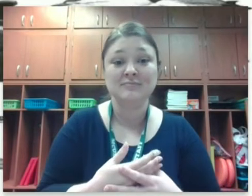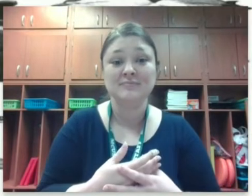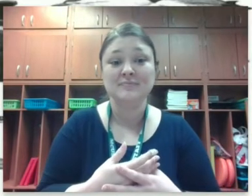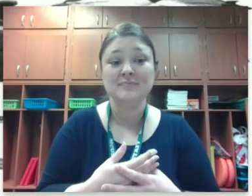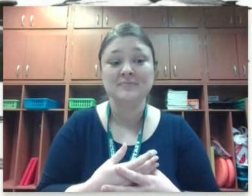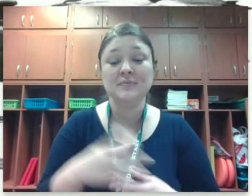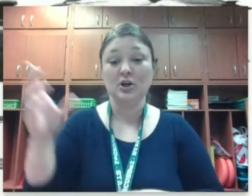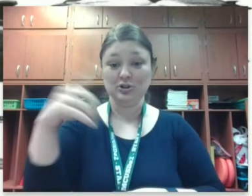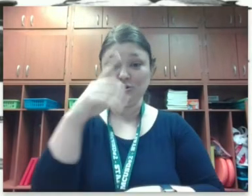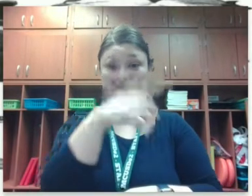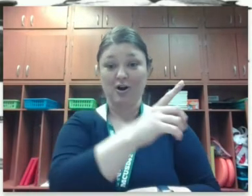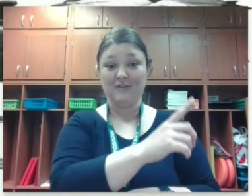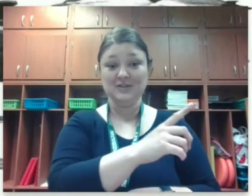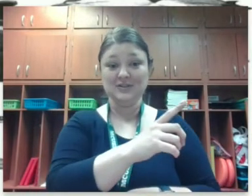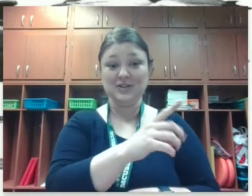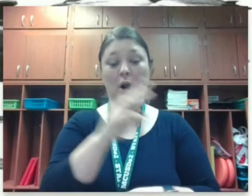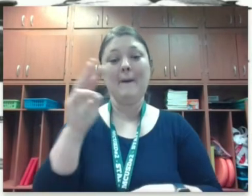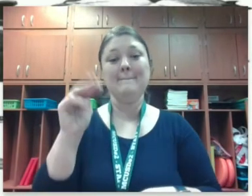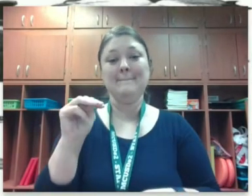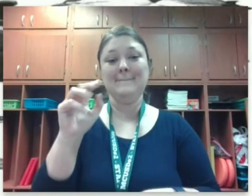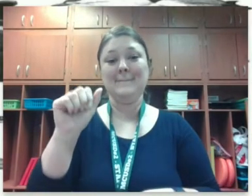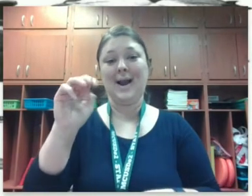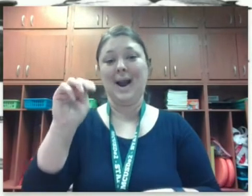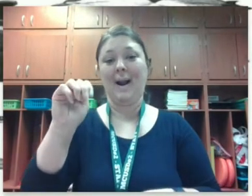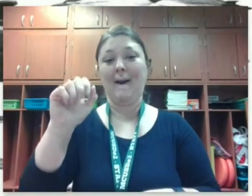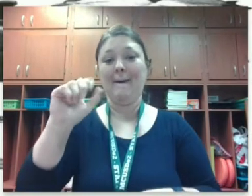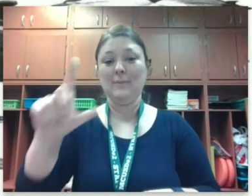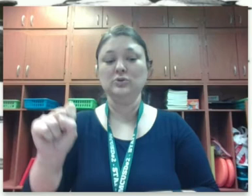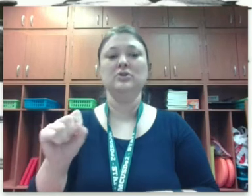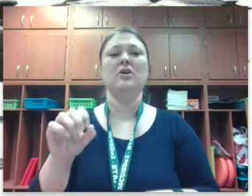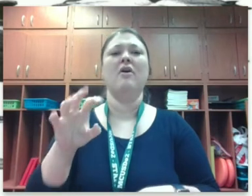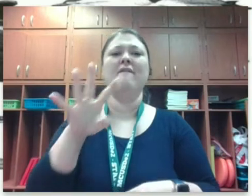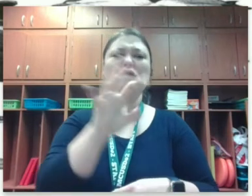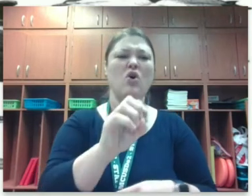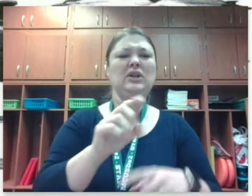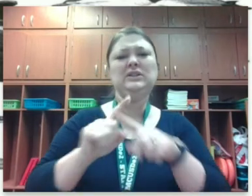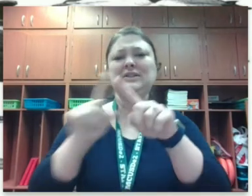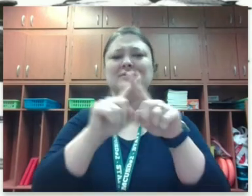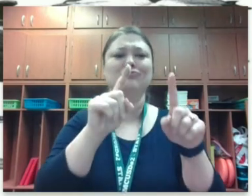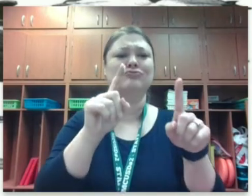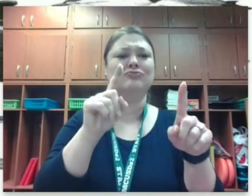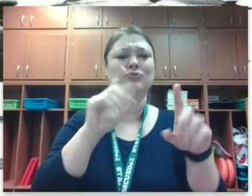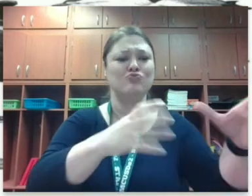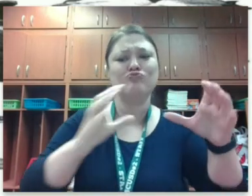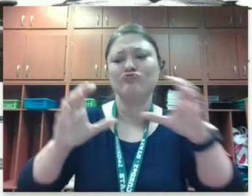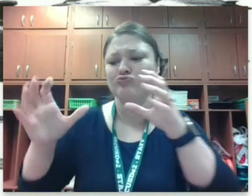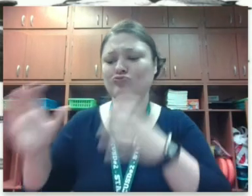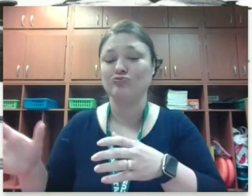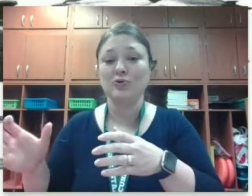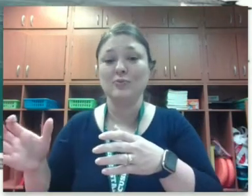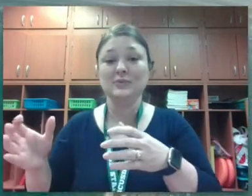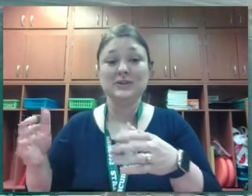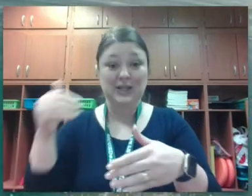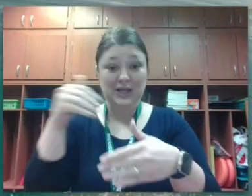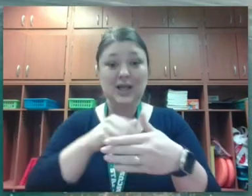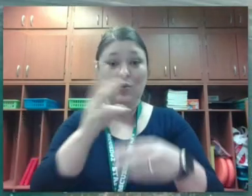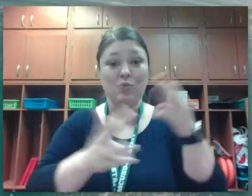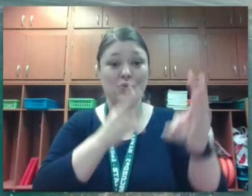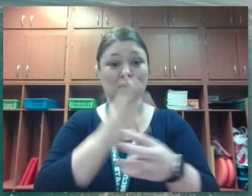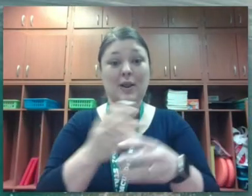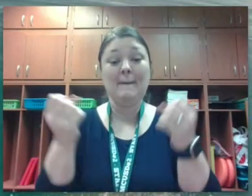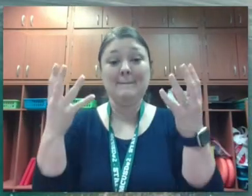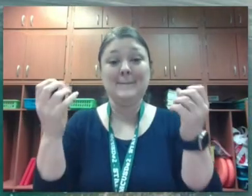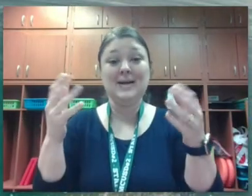dolphins dolphins are mammals and there are about 40 different species found throughout the world many of which live in